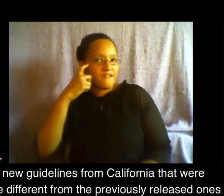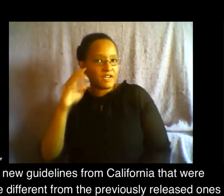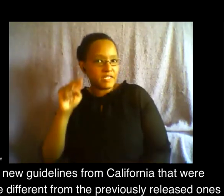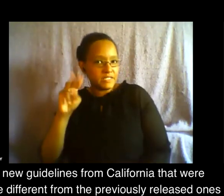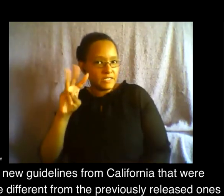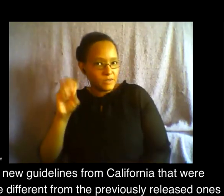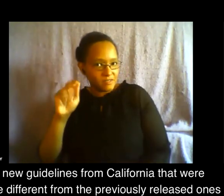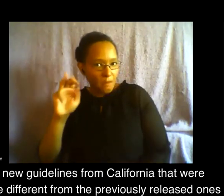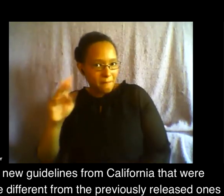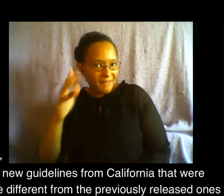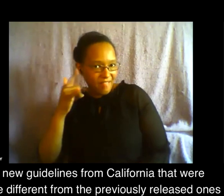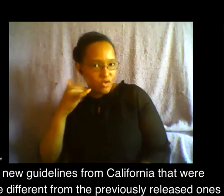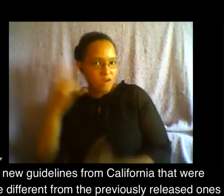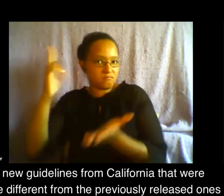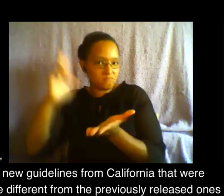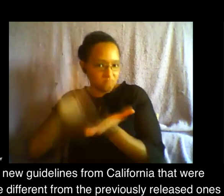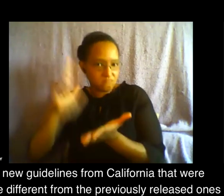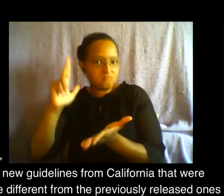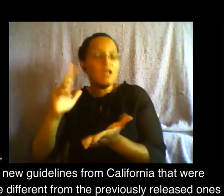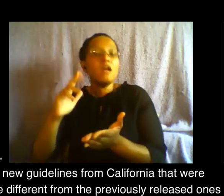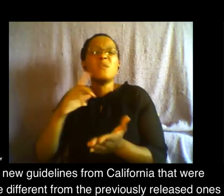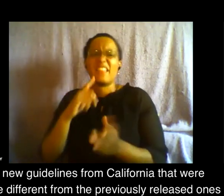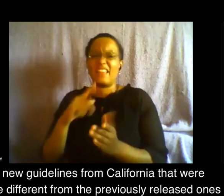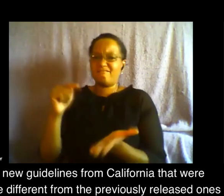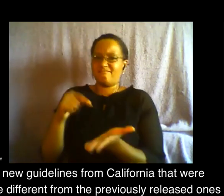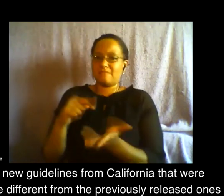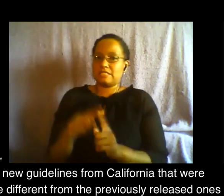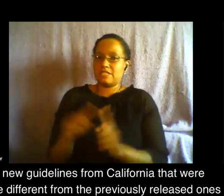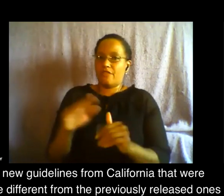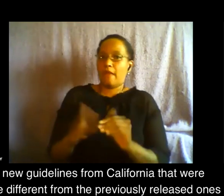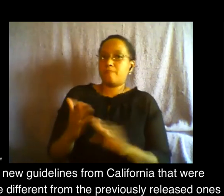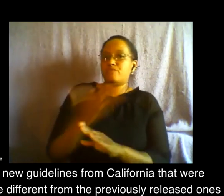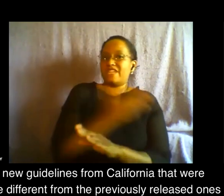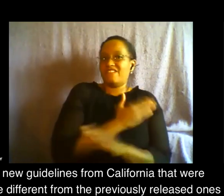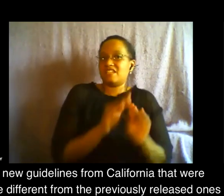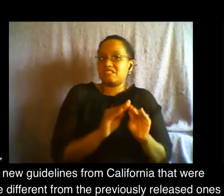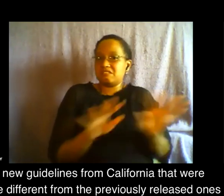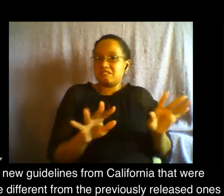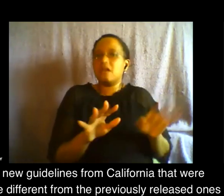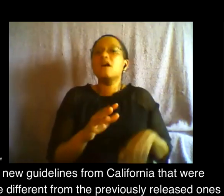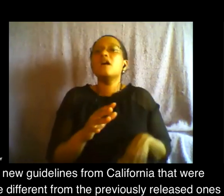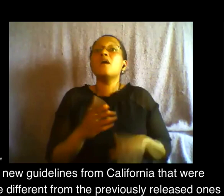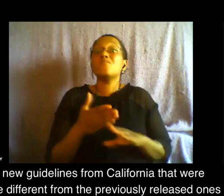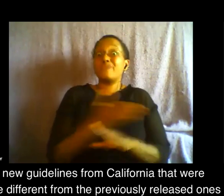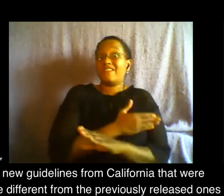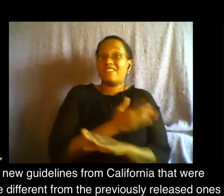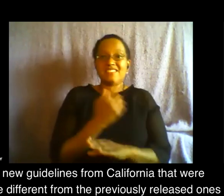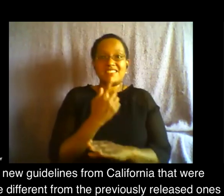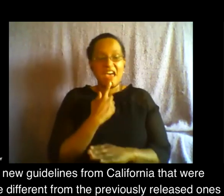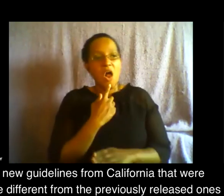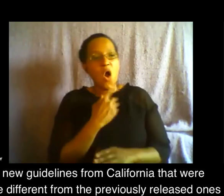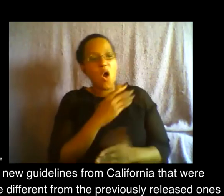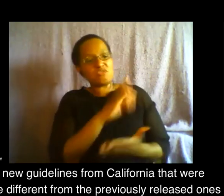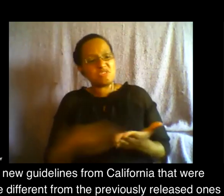from the previously released ones uh in that uh disabled people and elders were not going to be discriminated